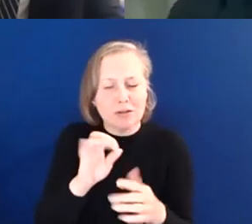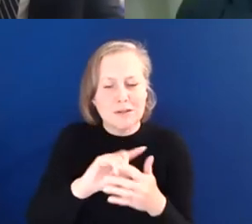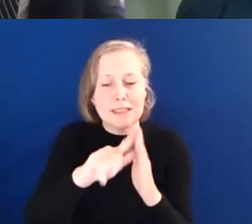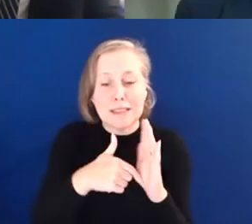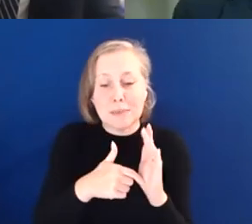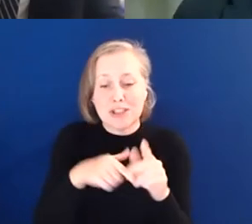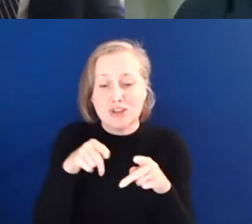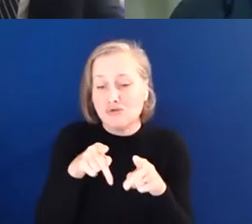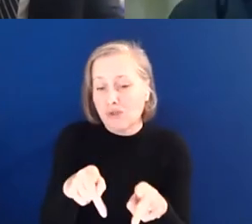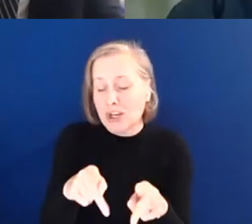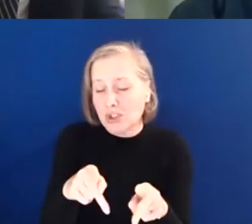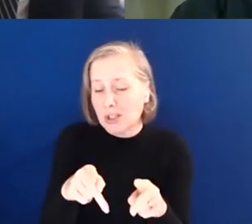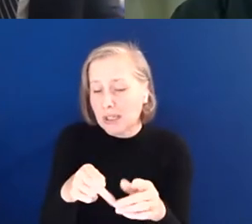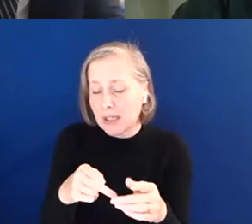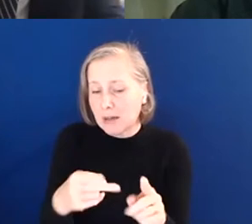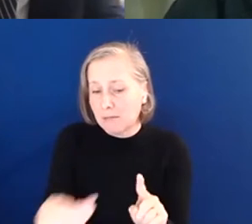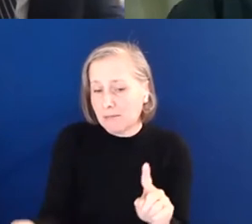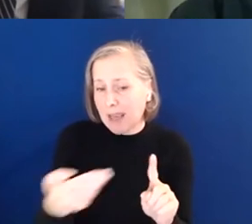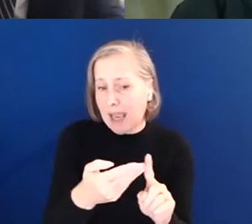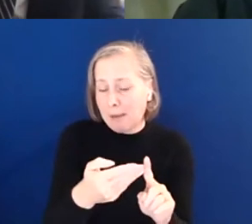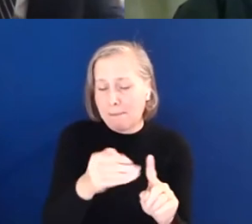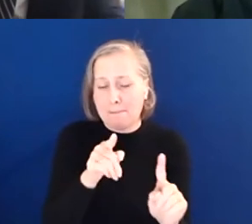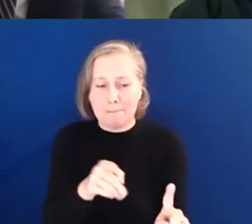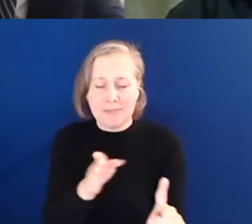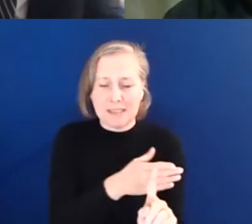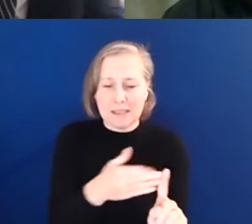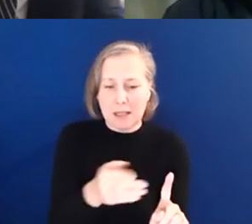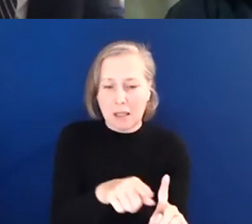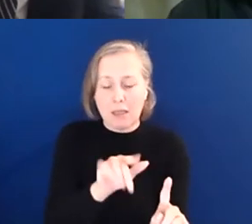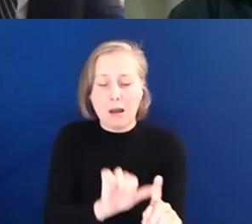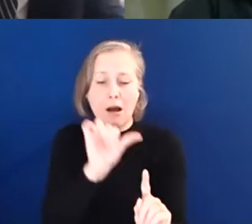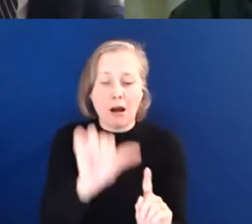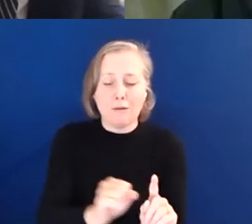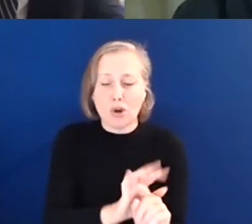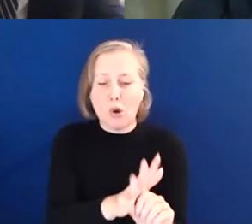address the twin crisis of climate change and life post COVID-19?